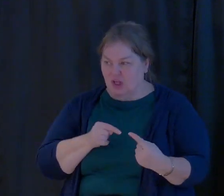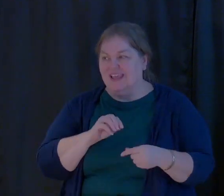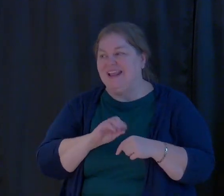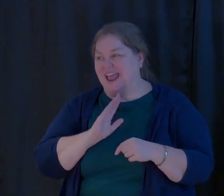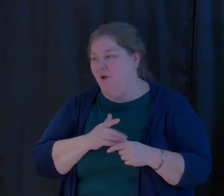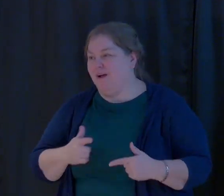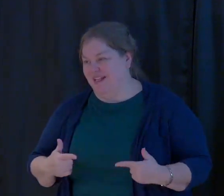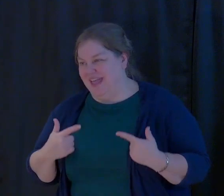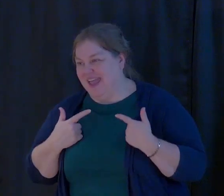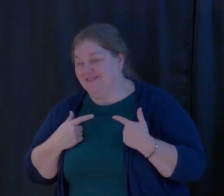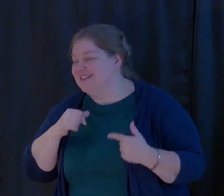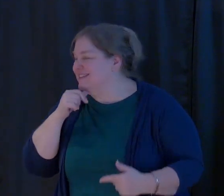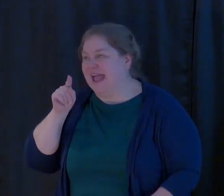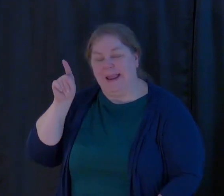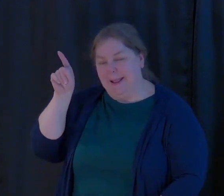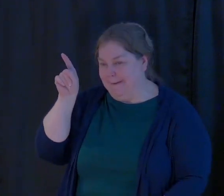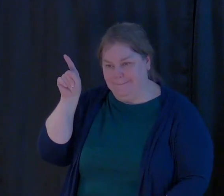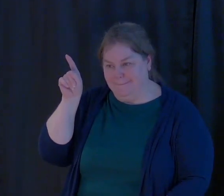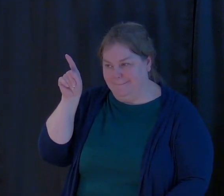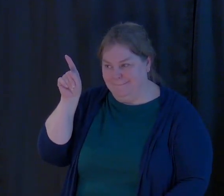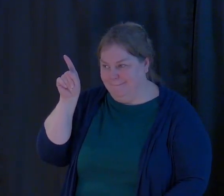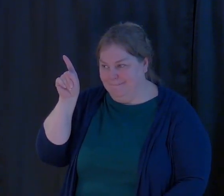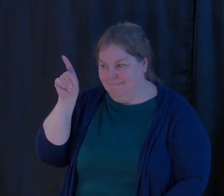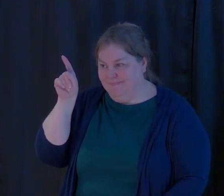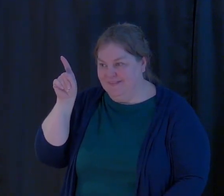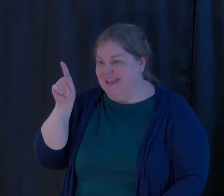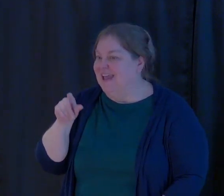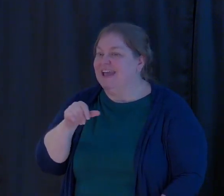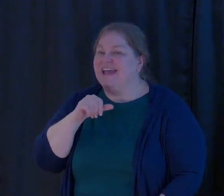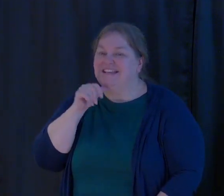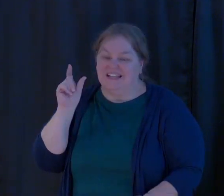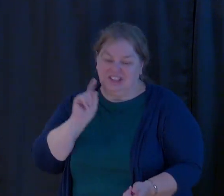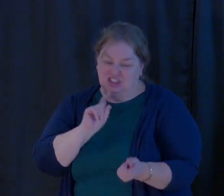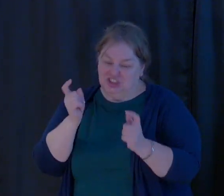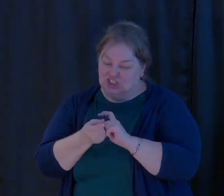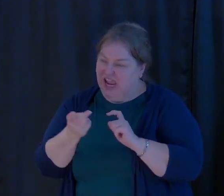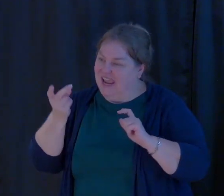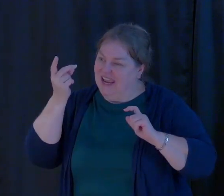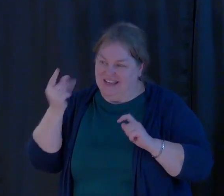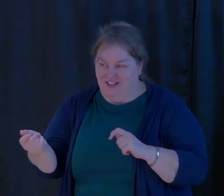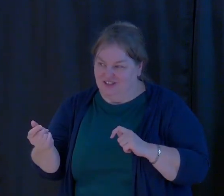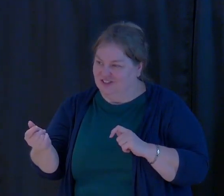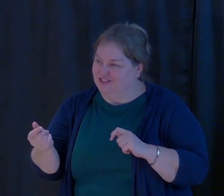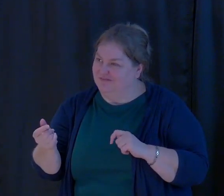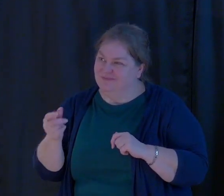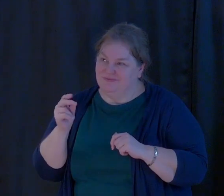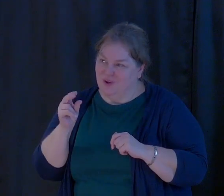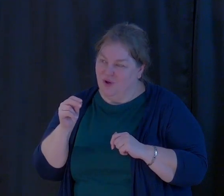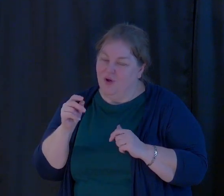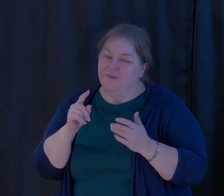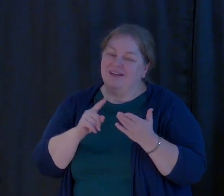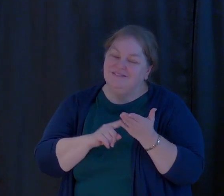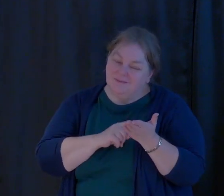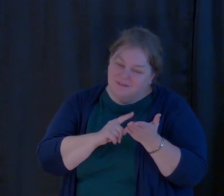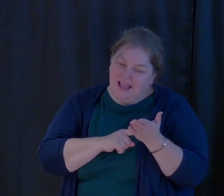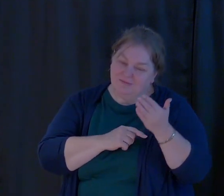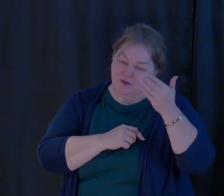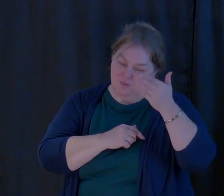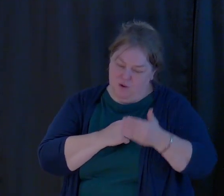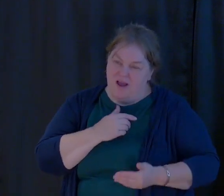And I know it doesn't happen in a flip of a switch. Sometimes it's a process.